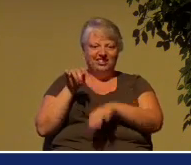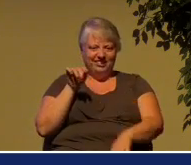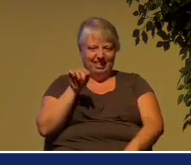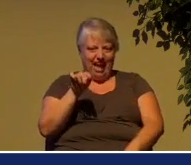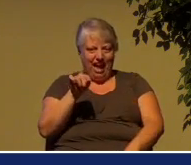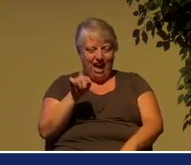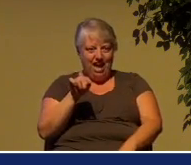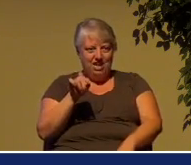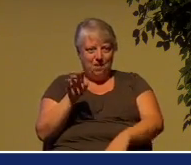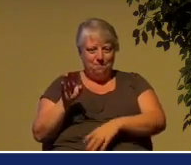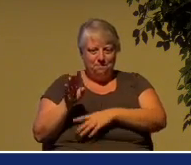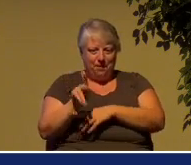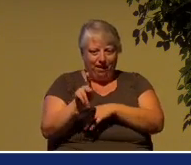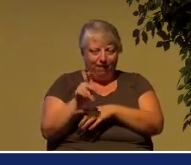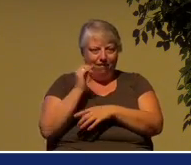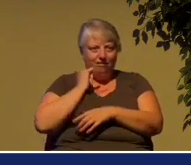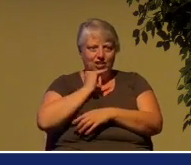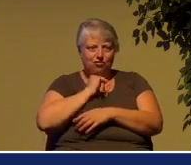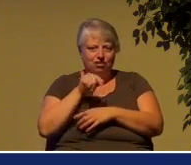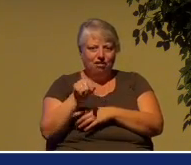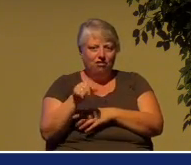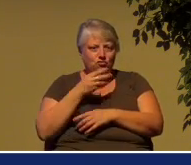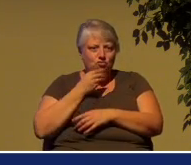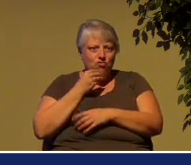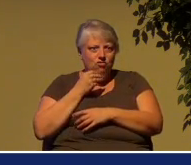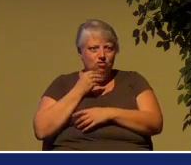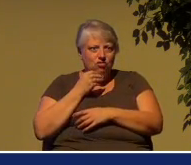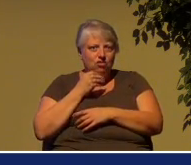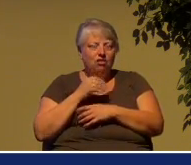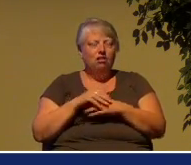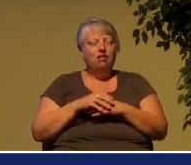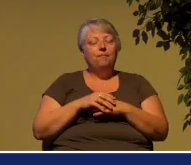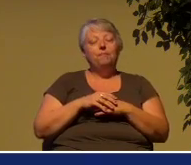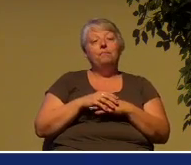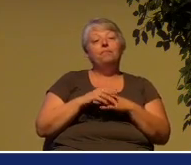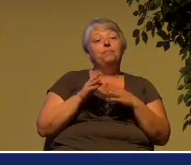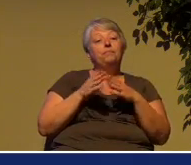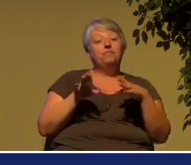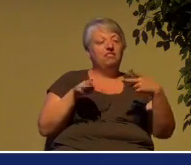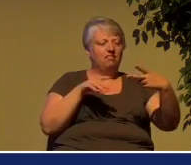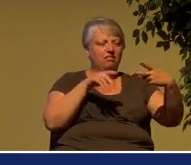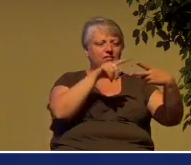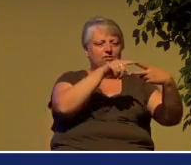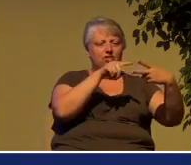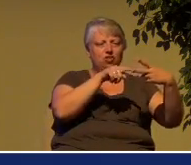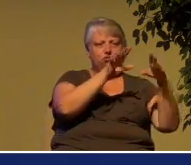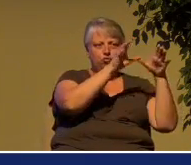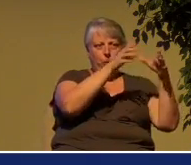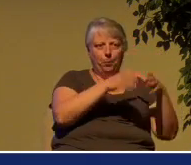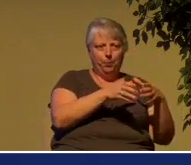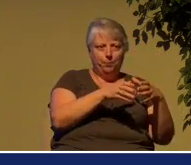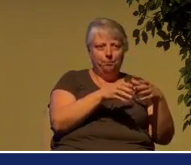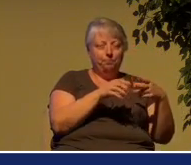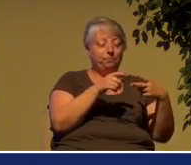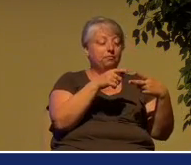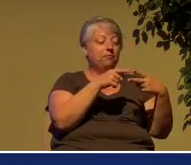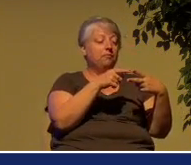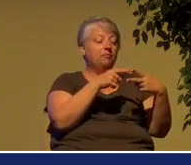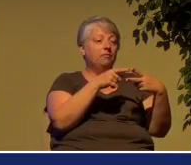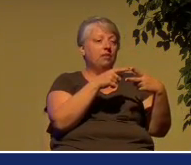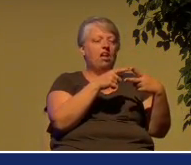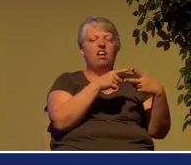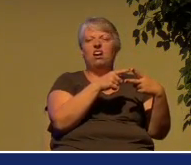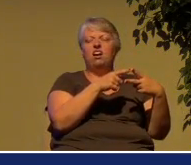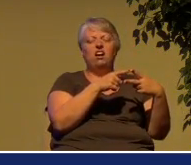of Jews to Israel. There are those who say it has nothing whatsoever to do with the